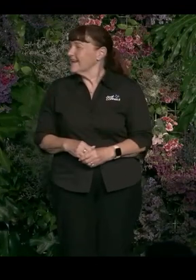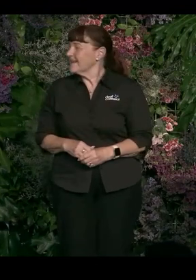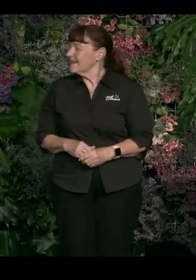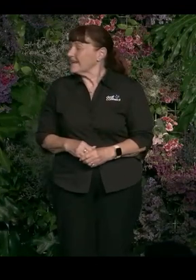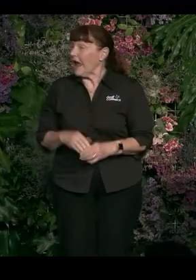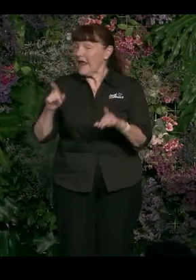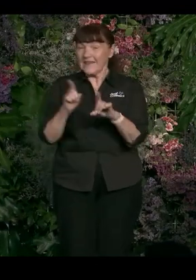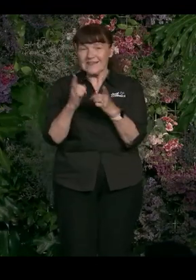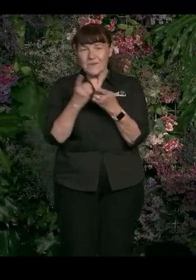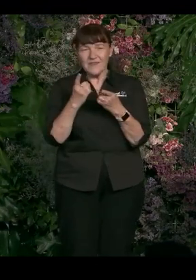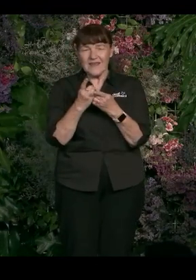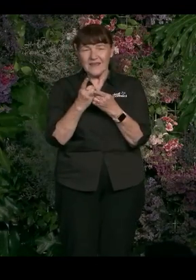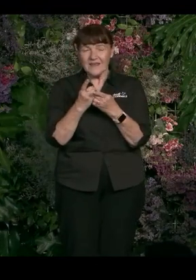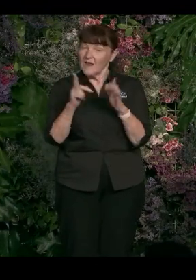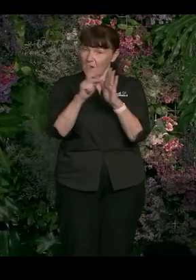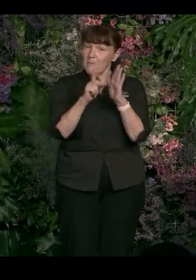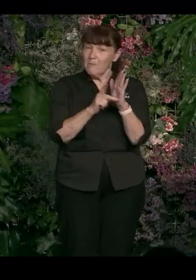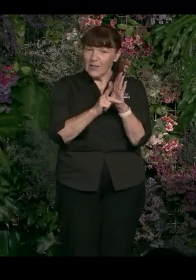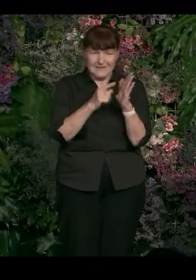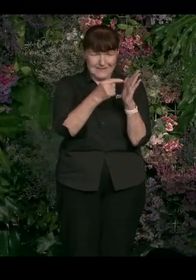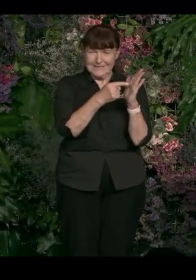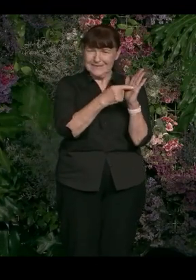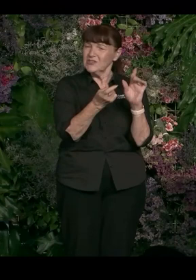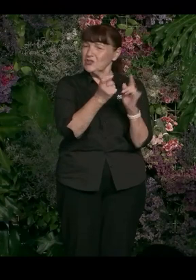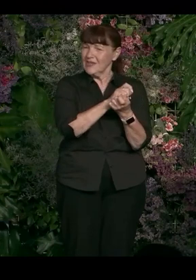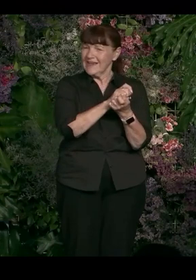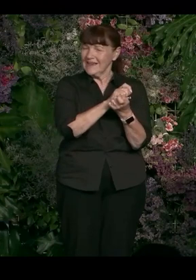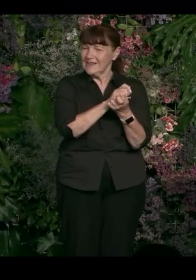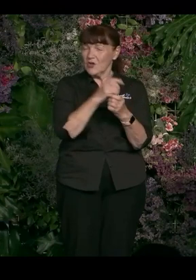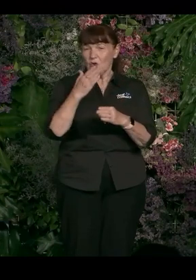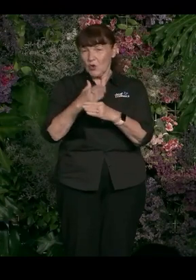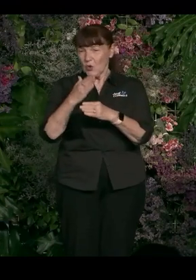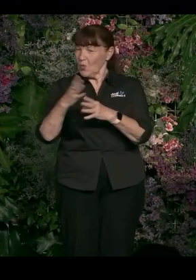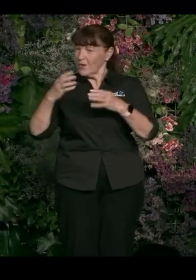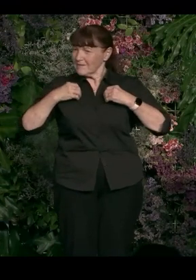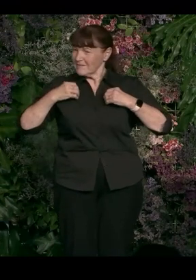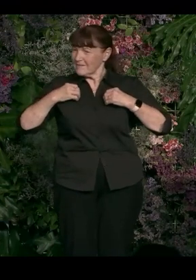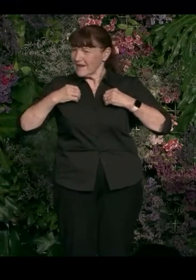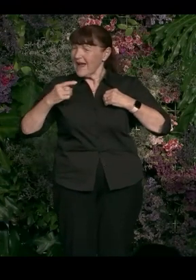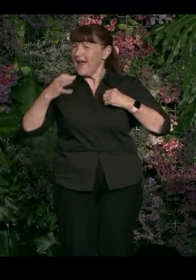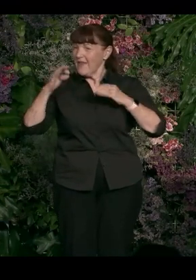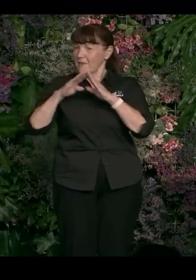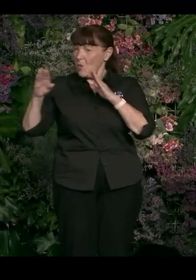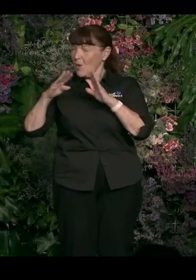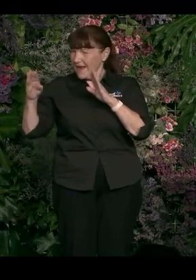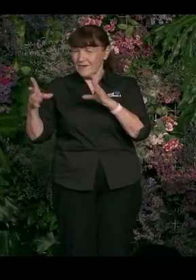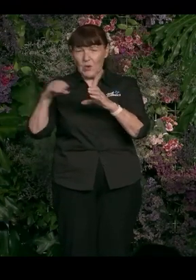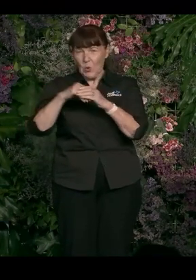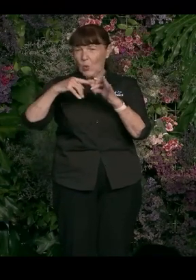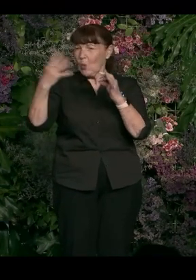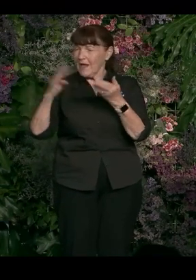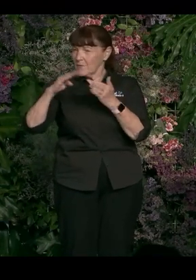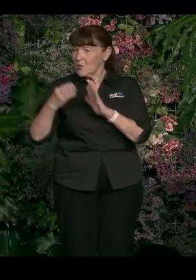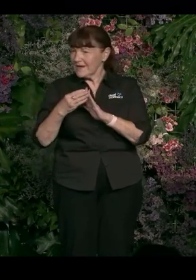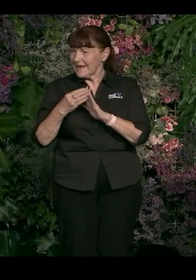In that same vein, change the policies. If you work for a company, ask them if LGBTQ people are included at the board level. Very simply. We actually